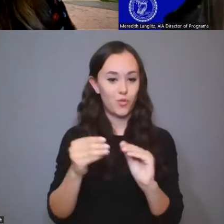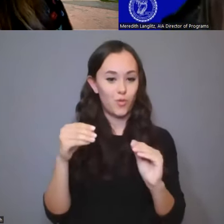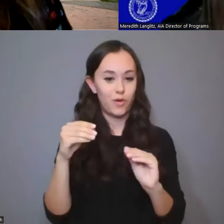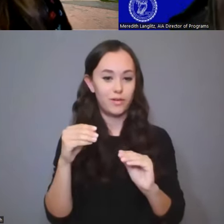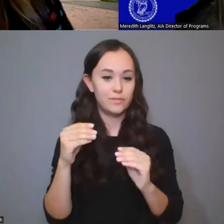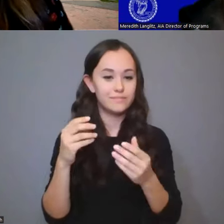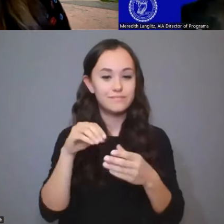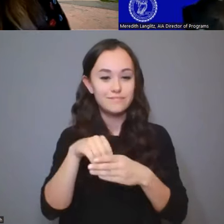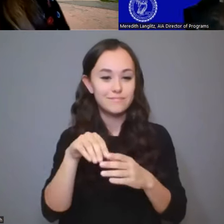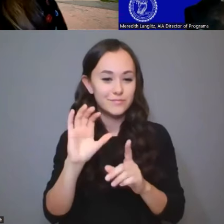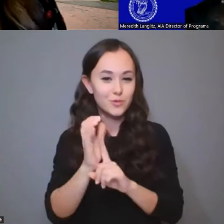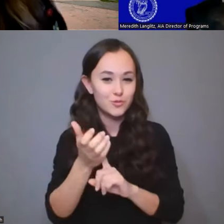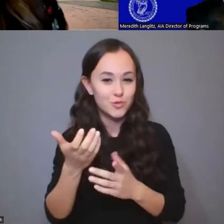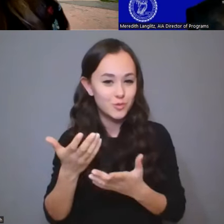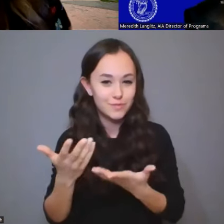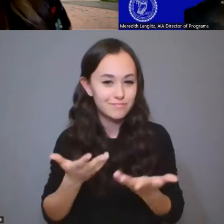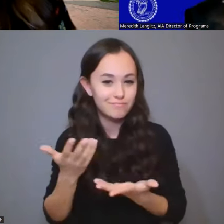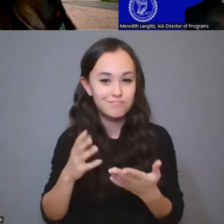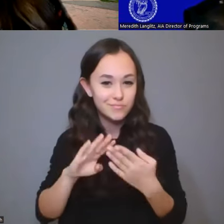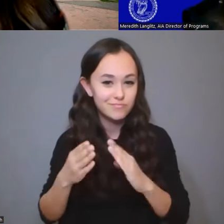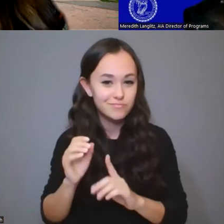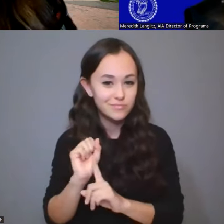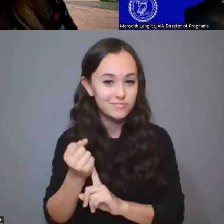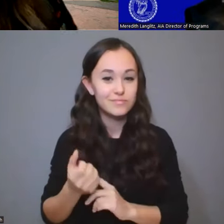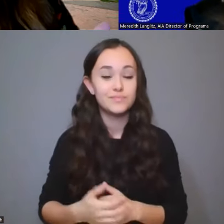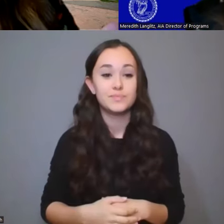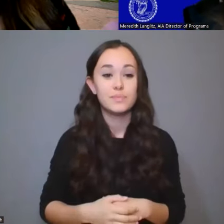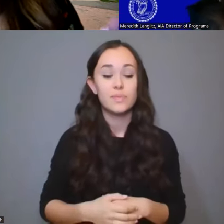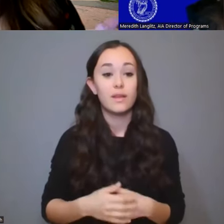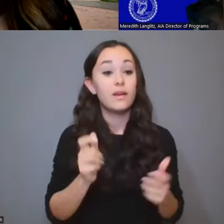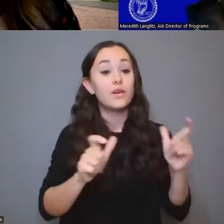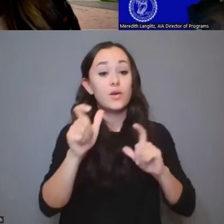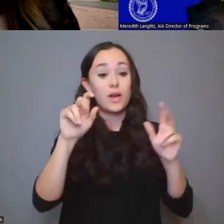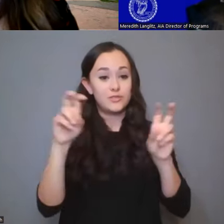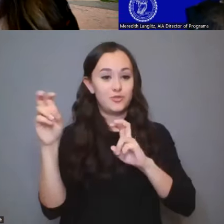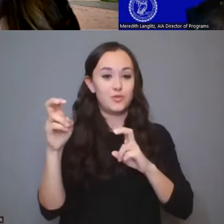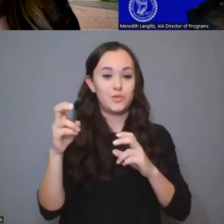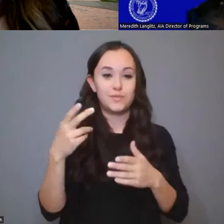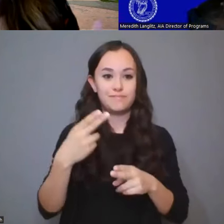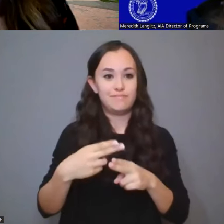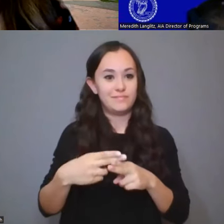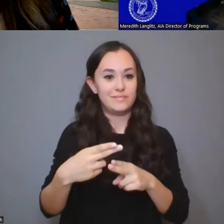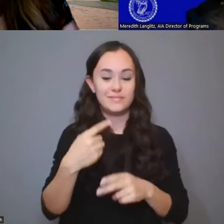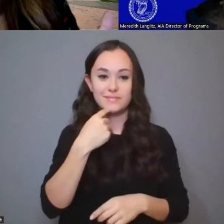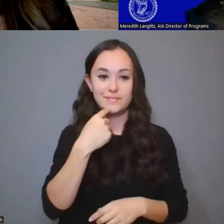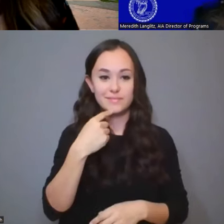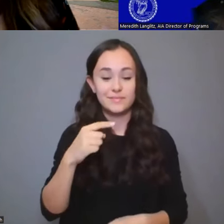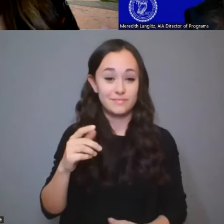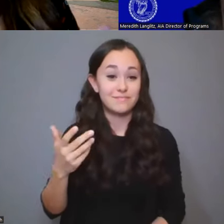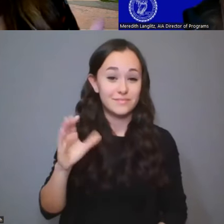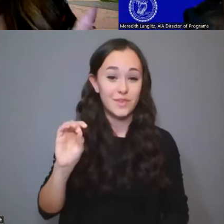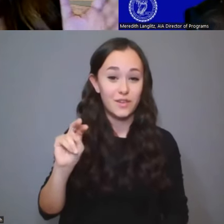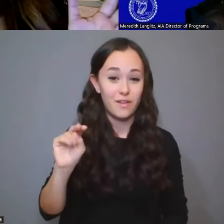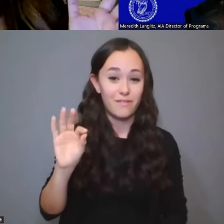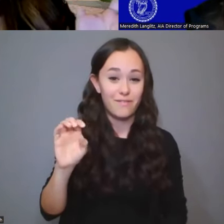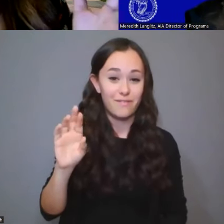the storytelling? Well, I mean, it's a huge issue because, as the name implies, the Confederated Tribes of Grand Ronde are a confederation of nations